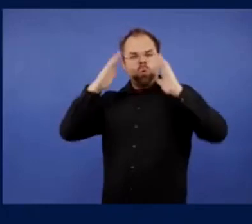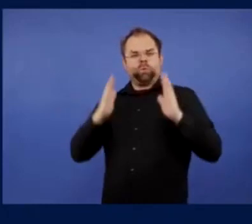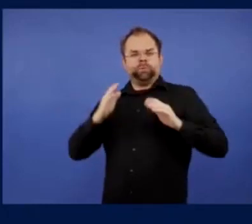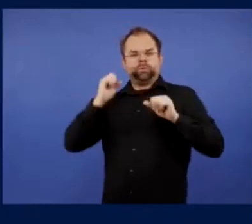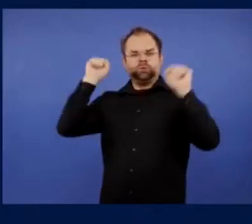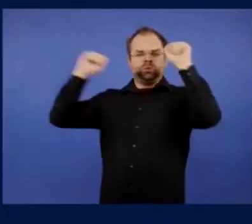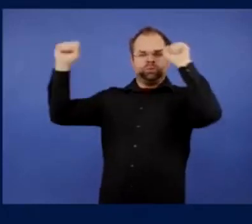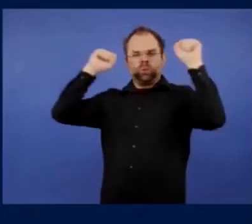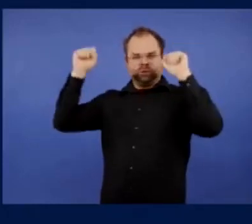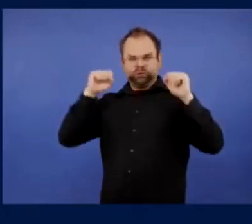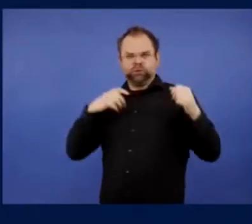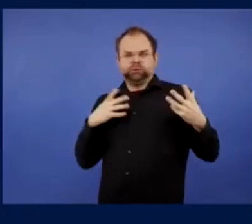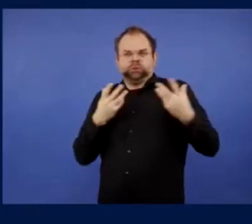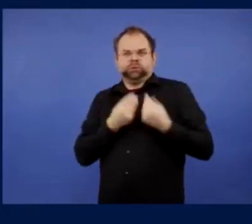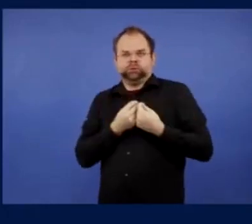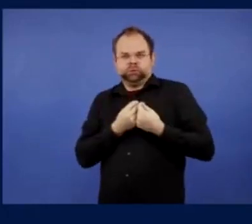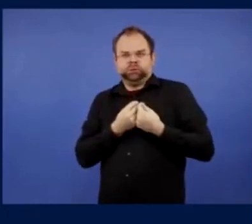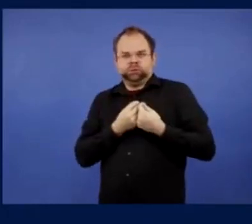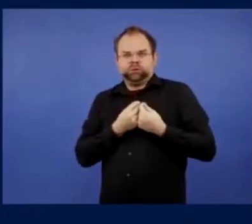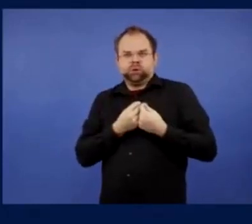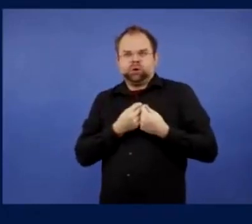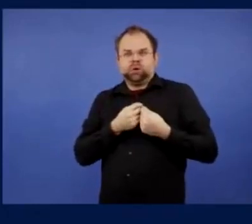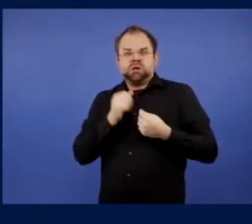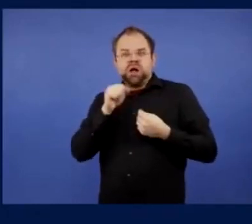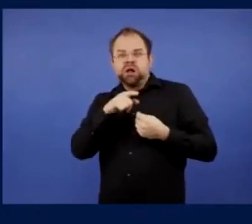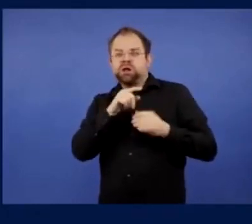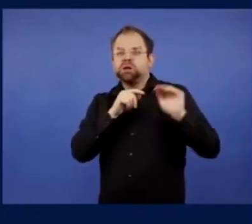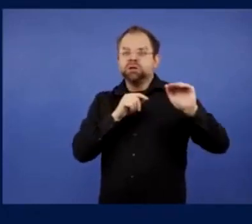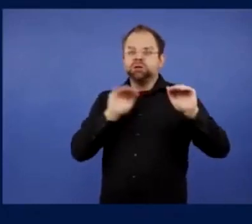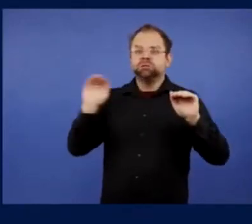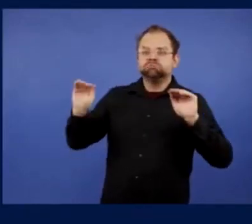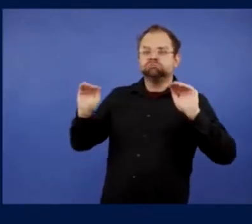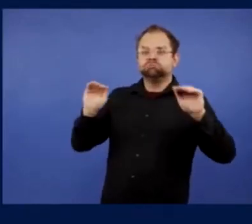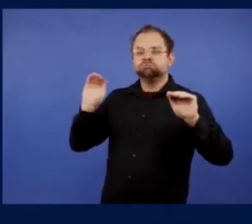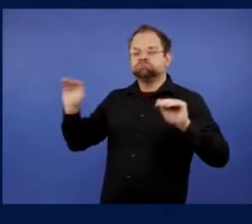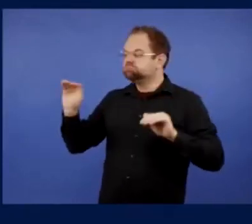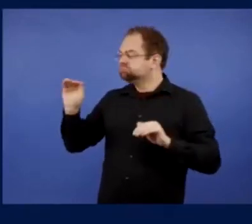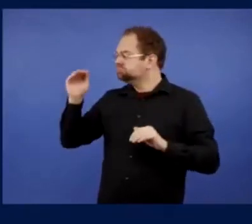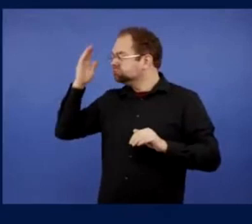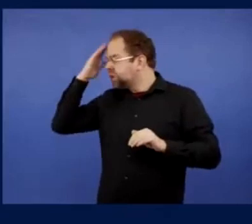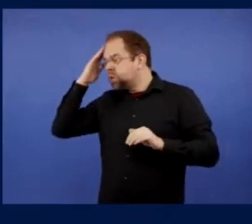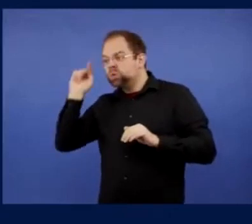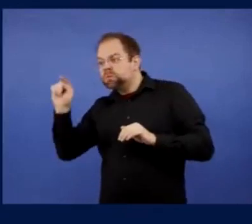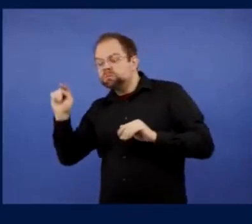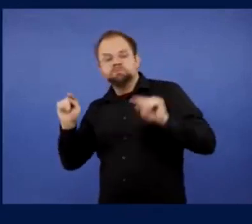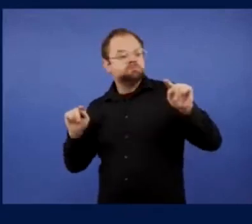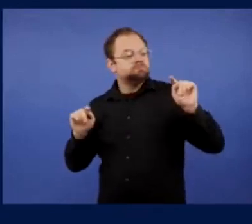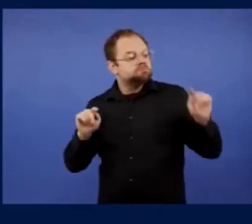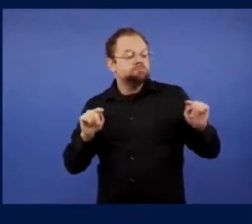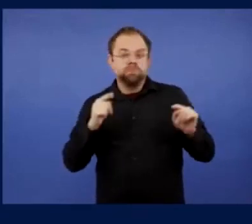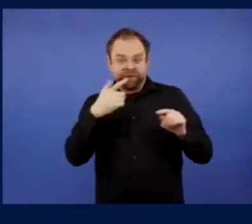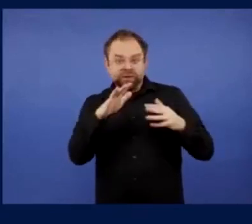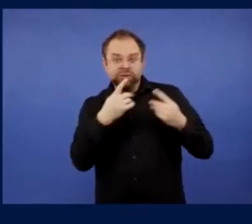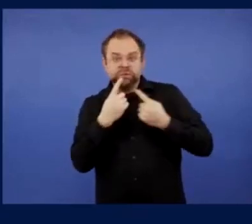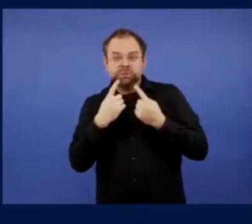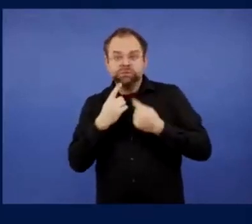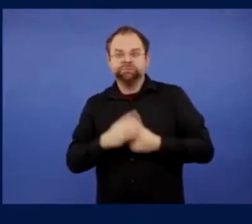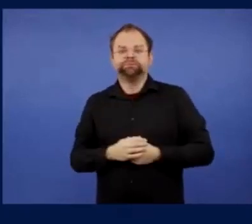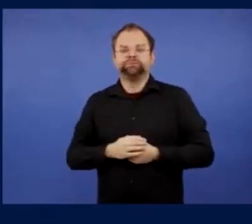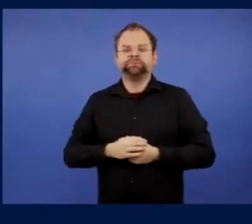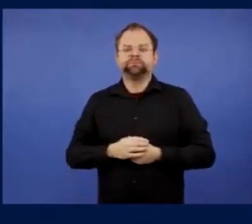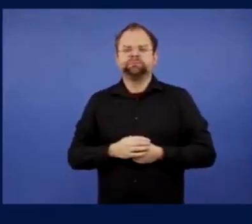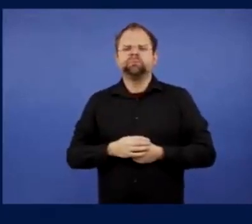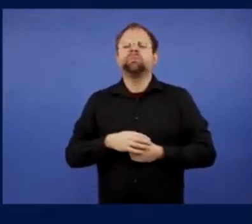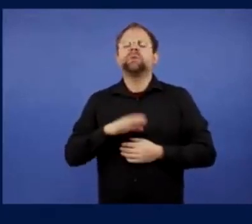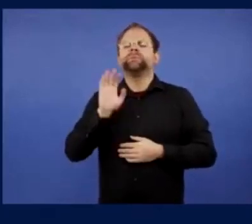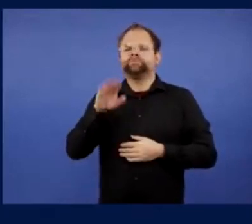whether it be Villarreal, Bayern Munich, Dortmund. There's three that just spring to mind. Salzburg. So for 17